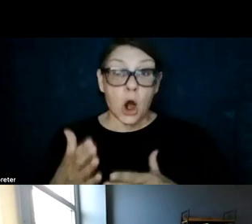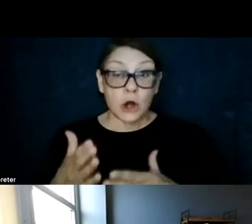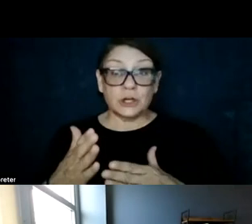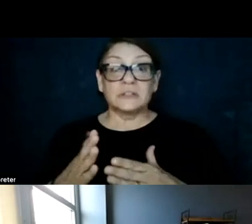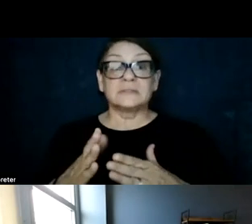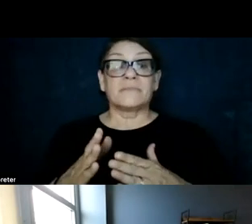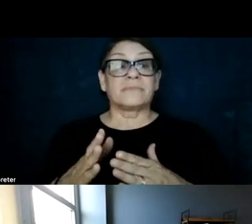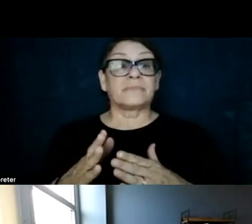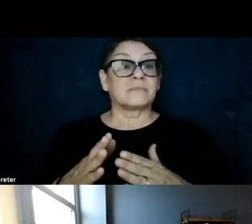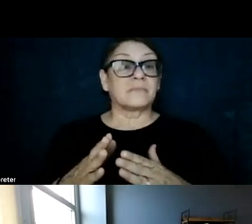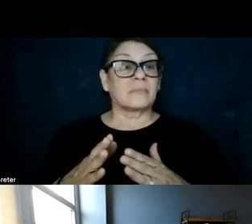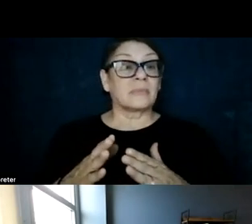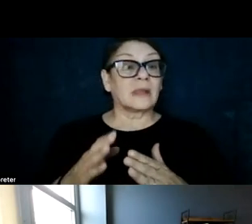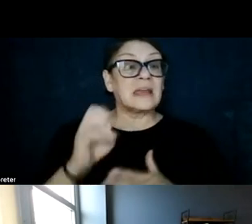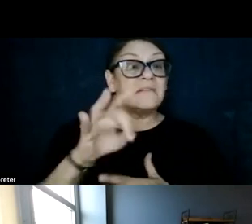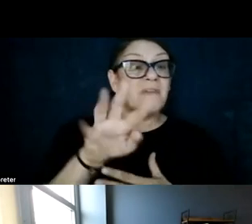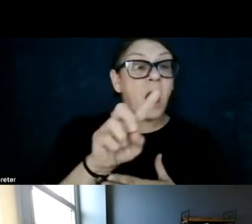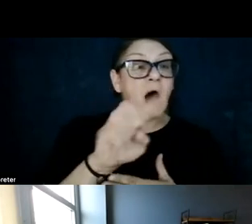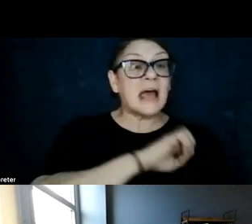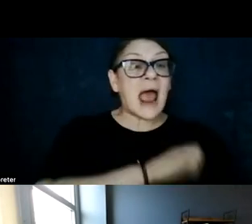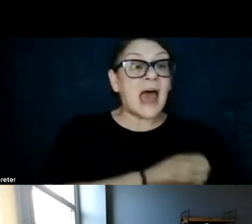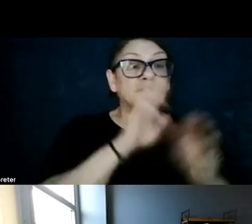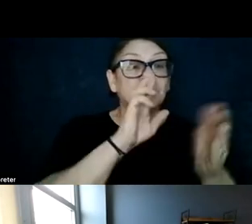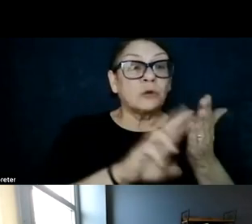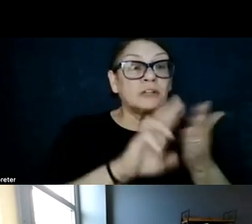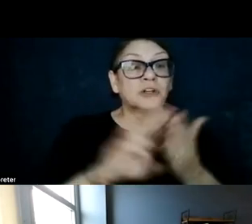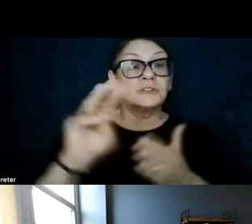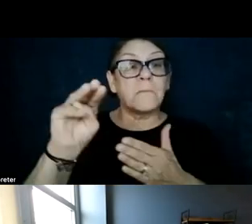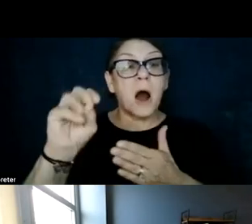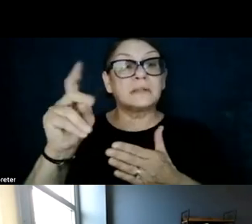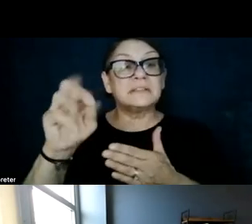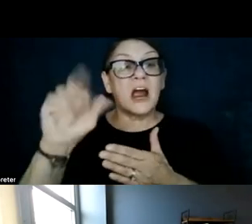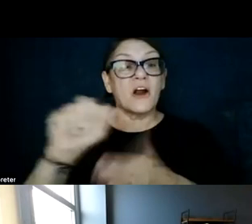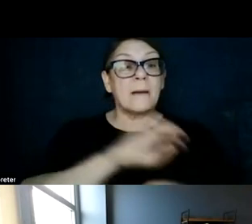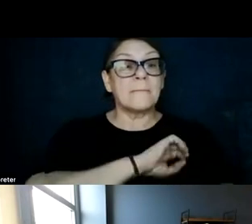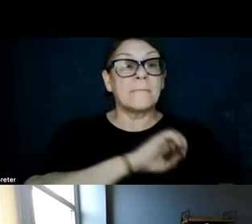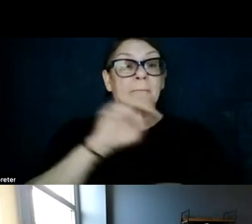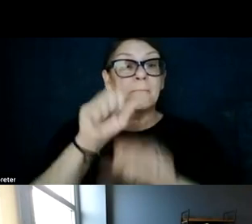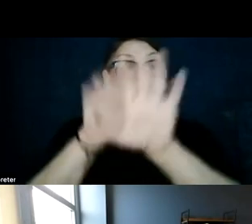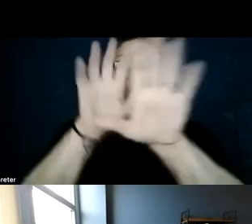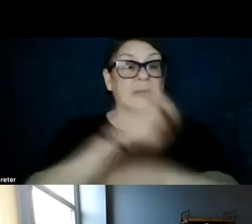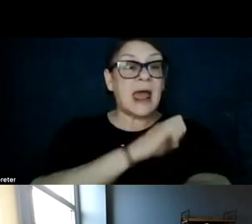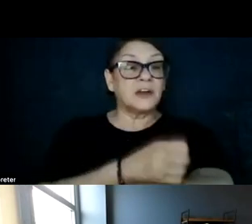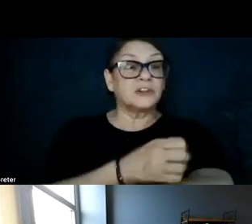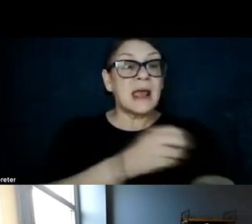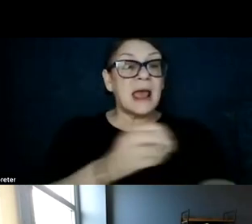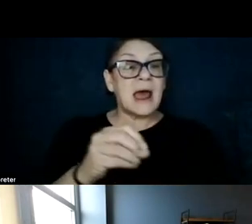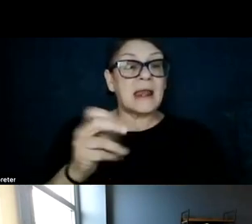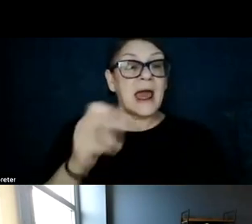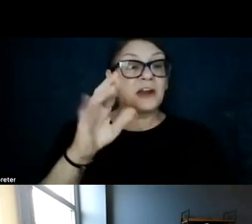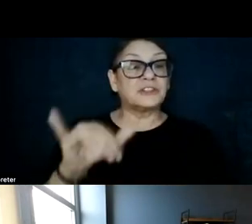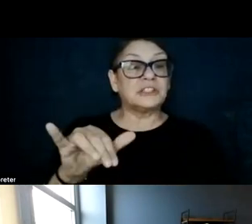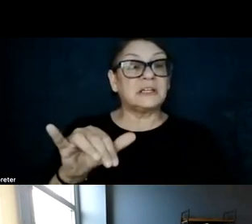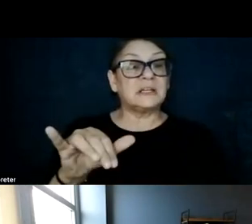Energy Research, Montero Mountain Energy and E3. I am going to attempt to synthesize